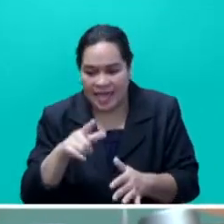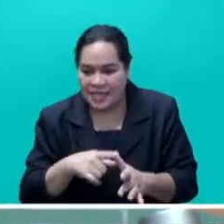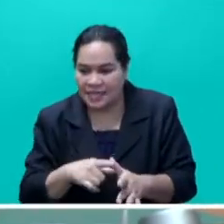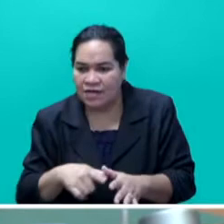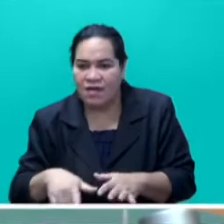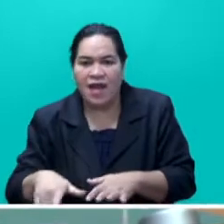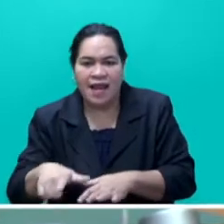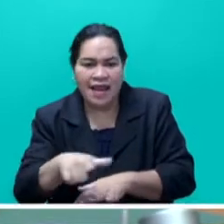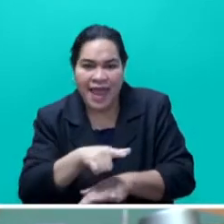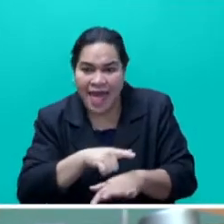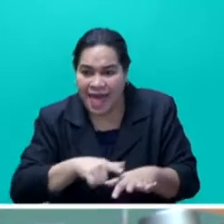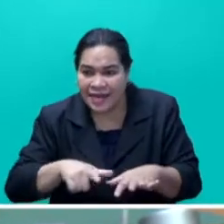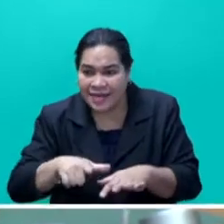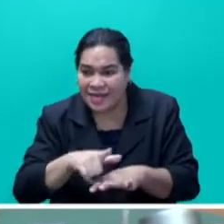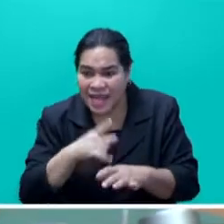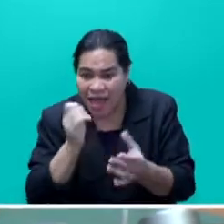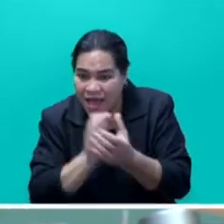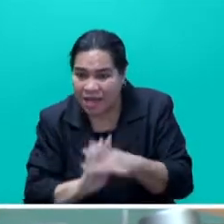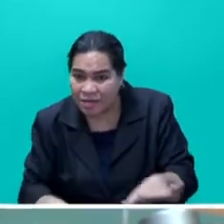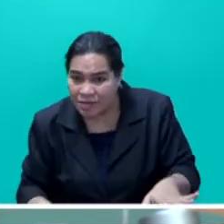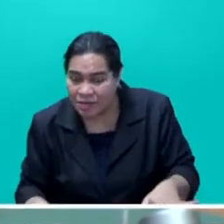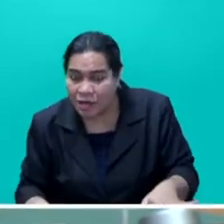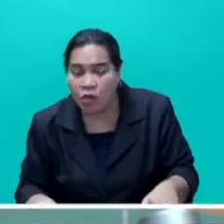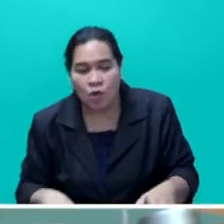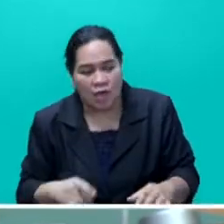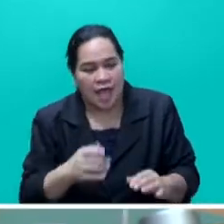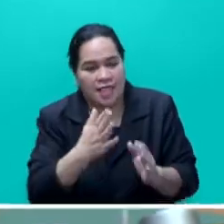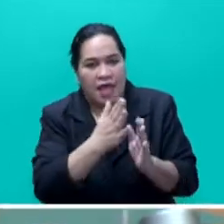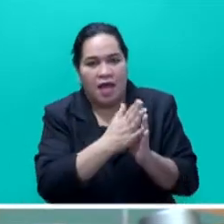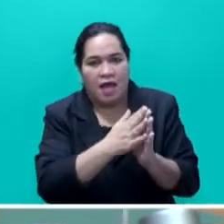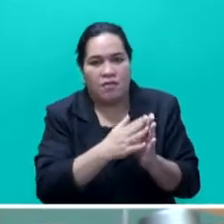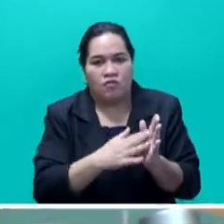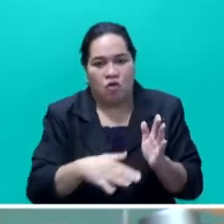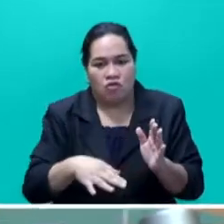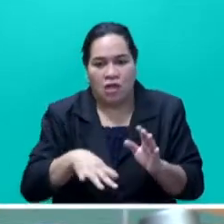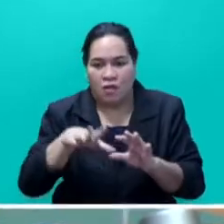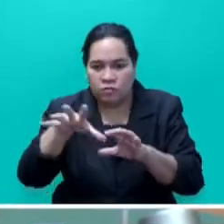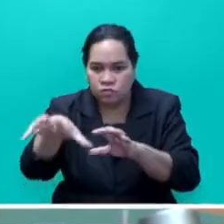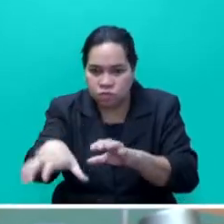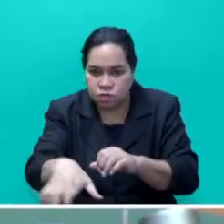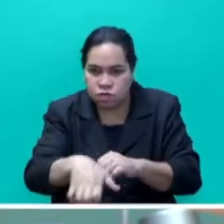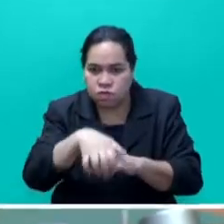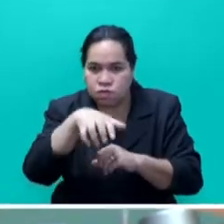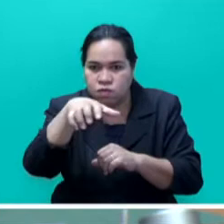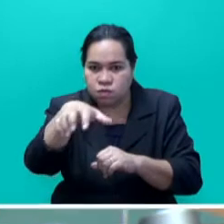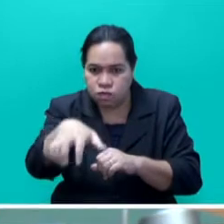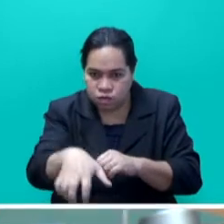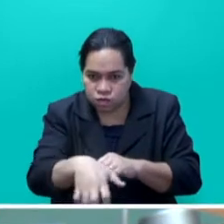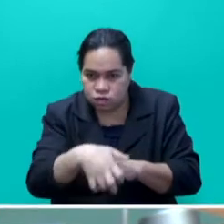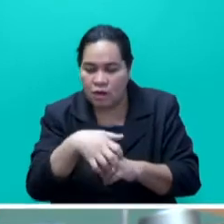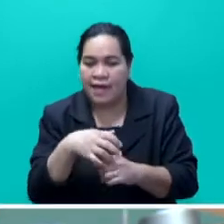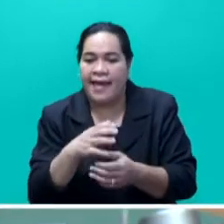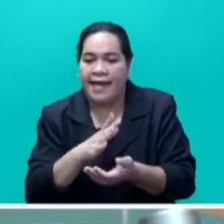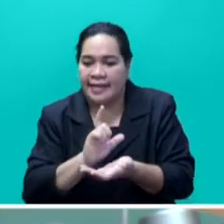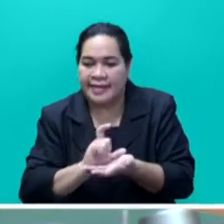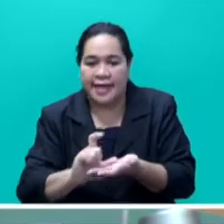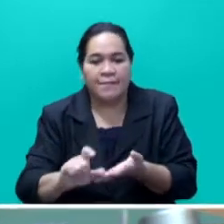idle land. Take a bulldozer and clear the land. Take a digger and do the required drainage.